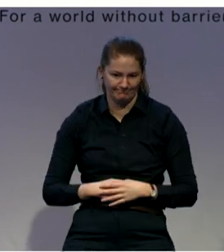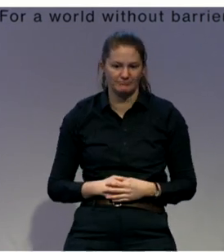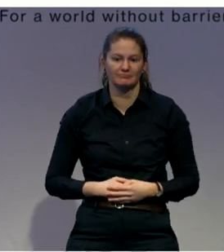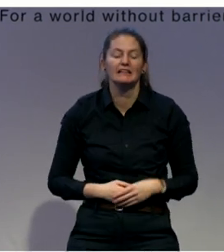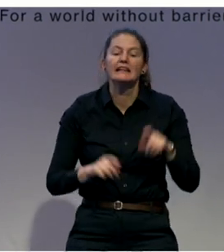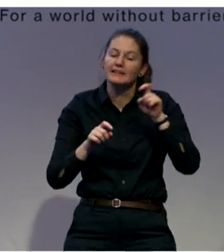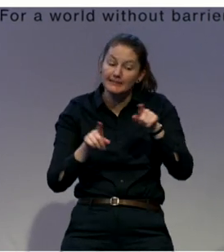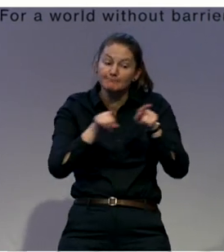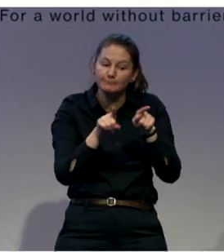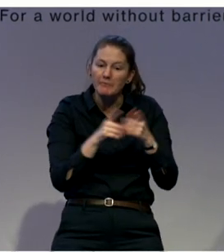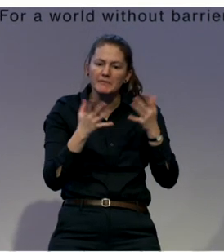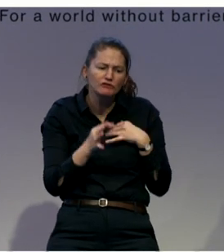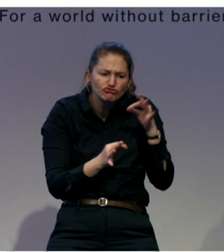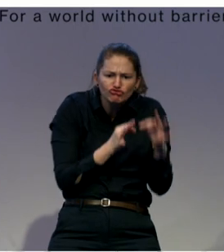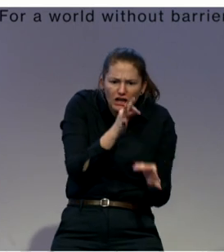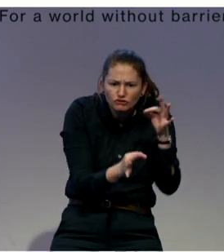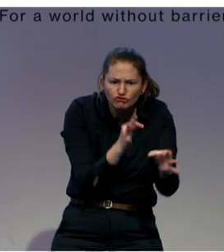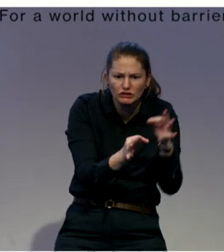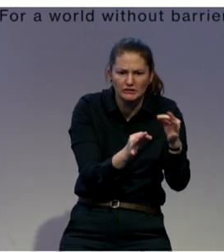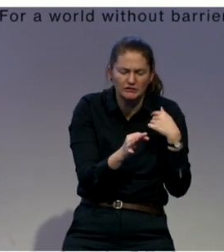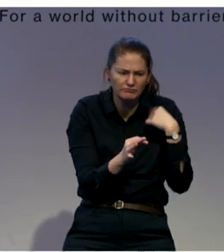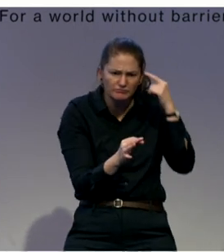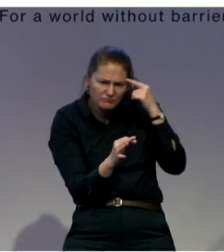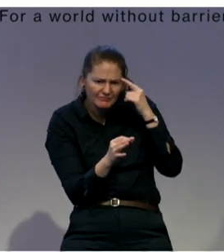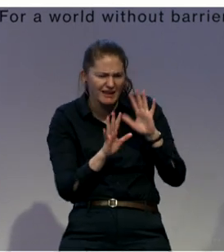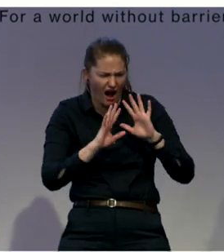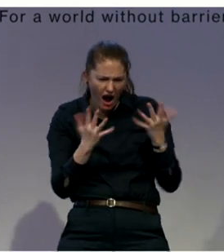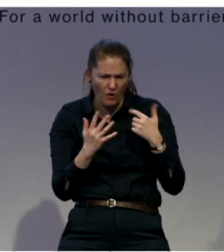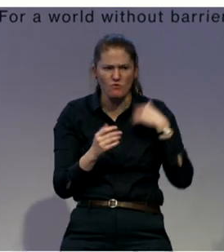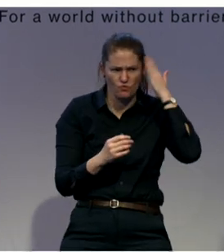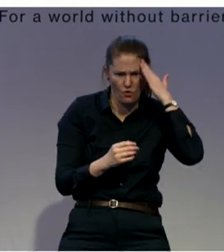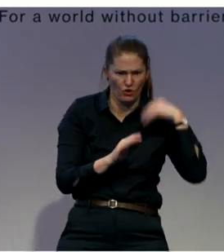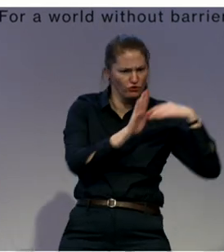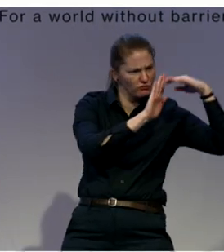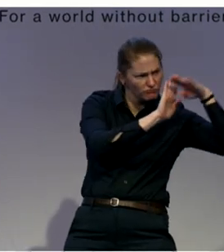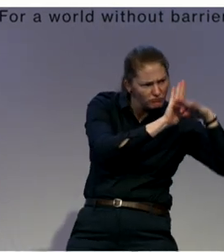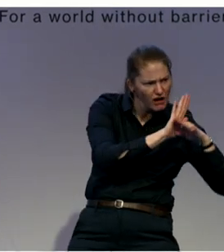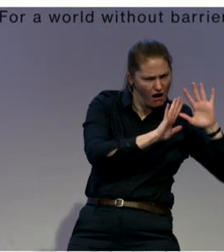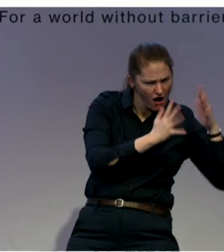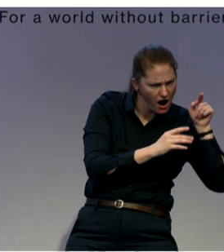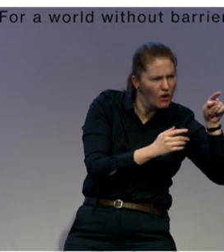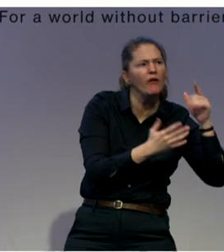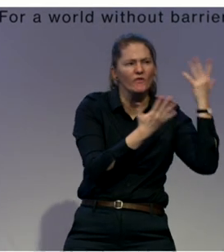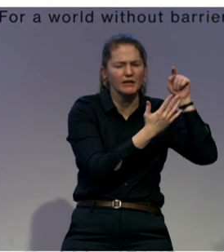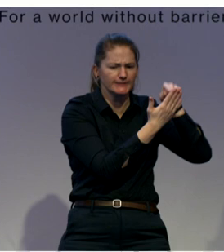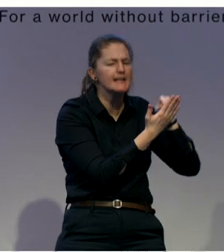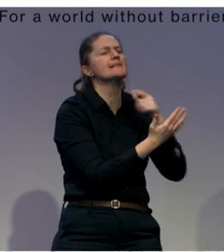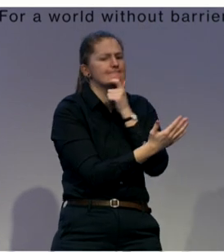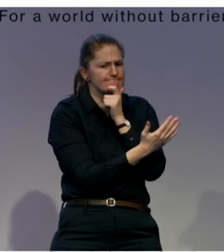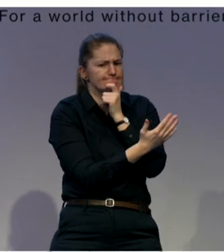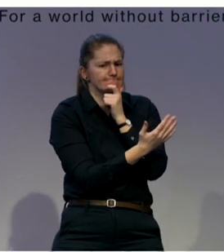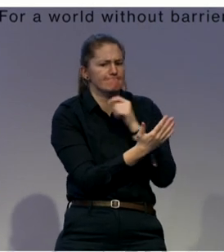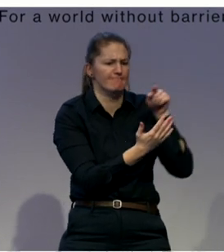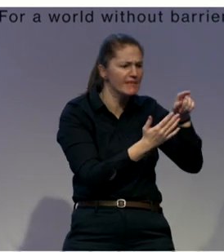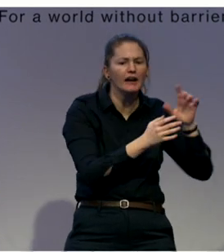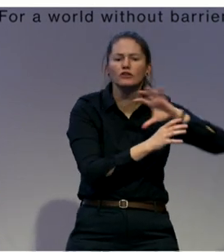Knowledge of current legislation is important as well. Strategic review on regional and local level, it's about deeper